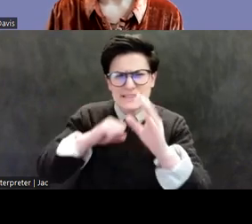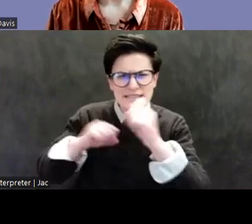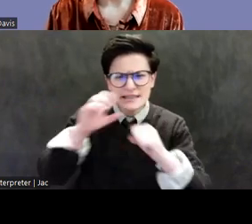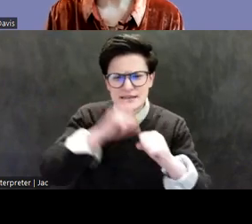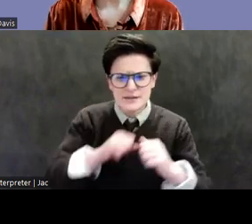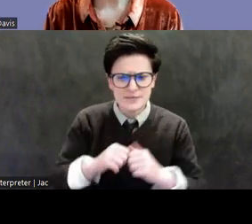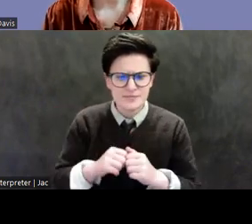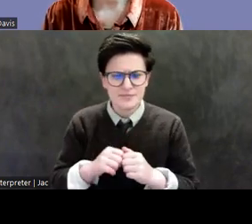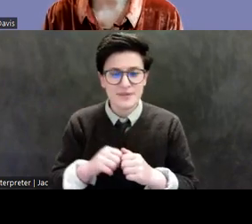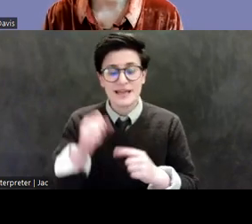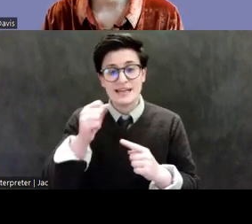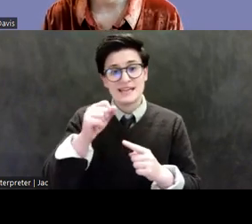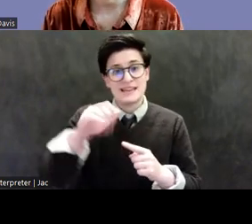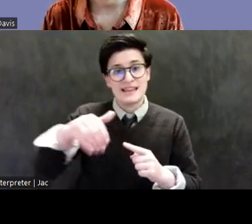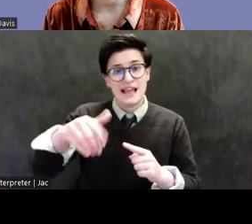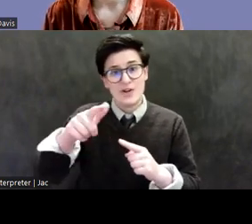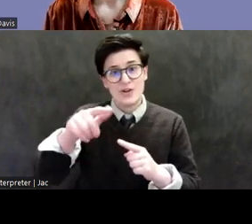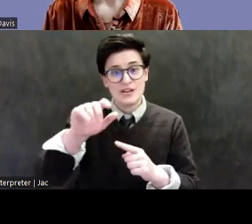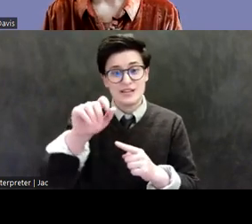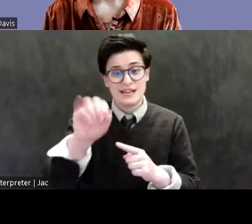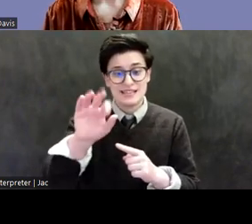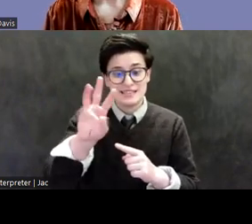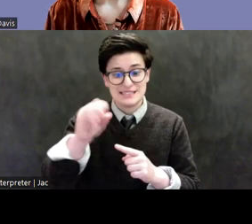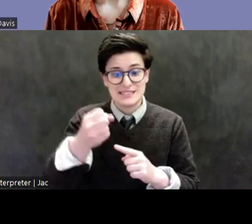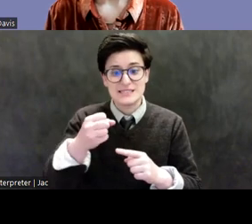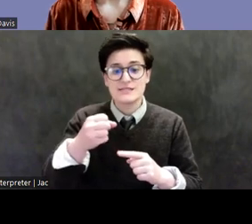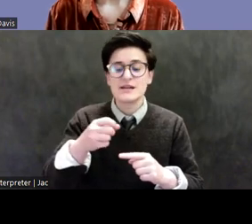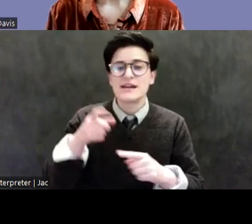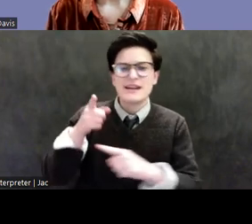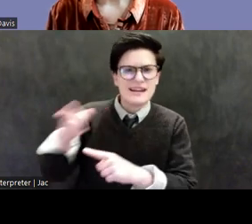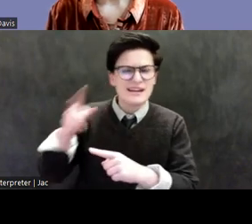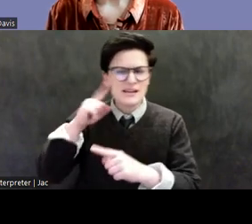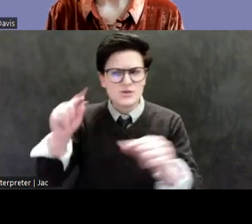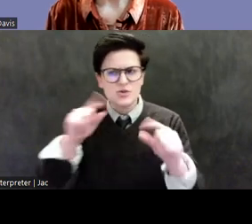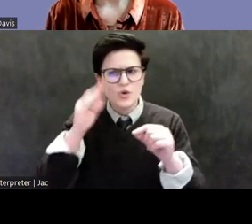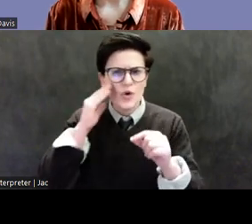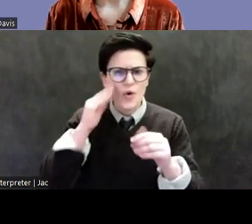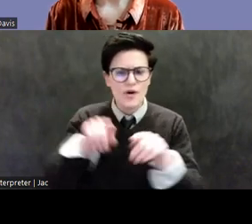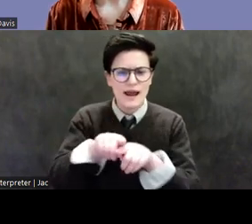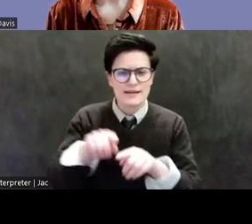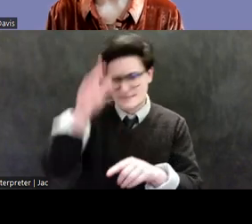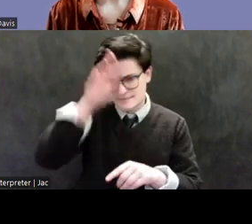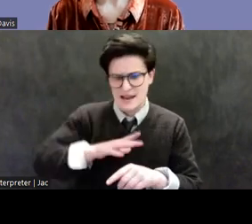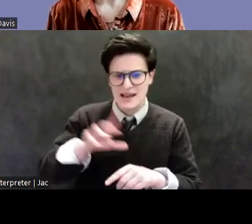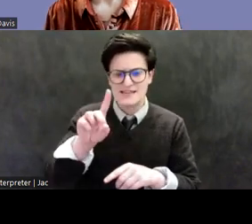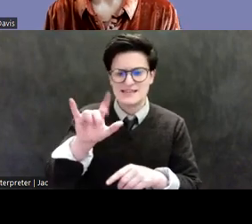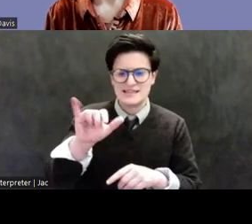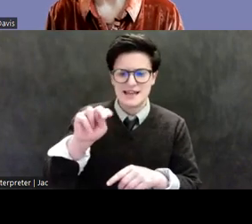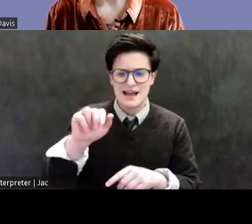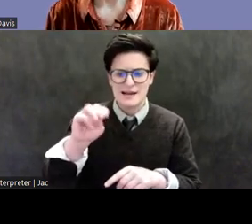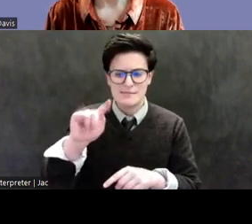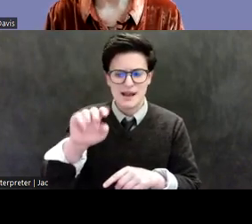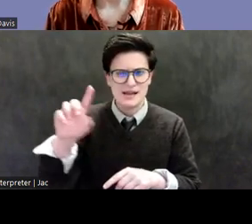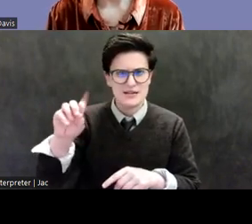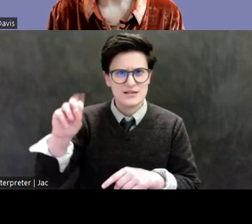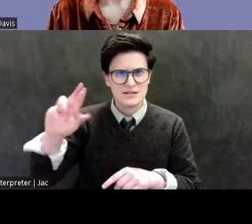Southeast Asia, Latchford was known as dynamite dug. Sources have told me he earned this name by using explosives, or, and